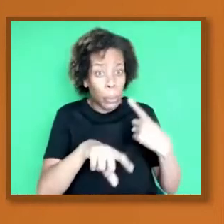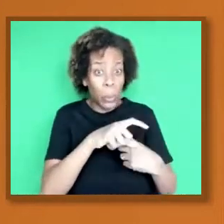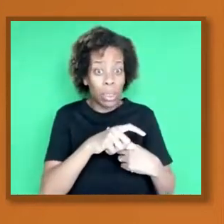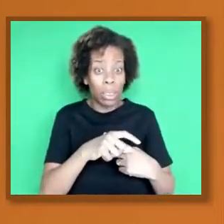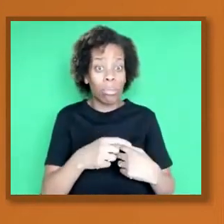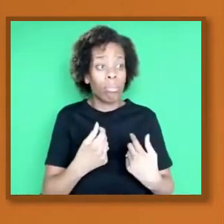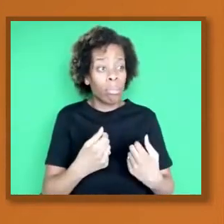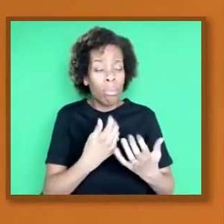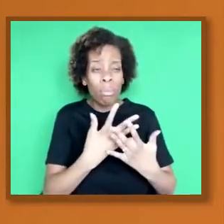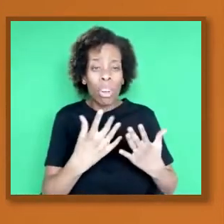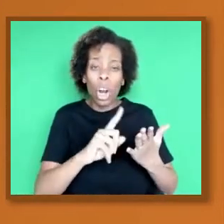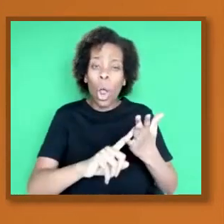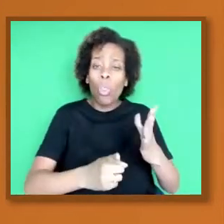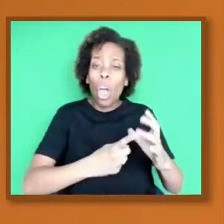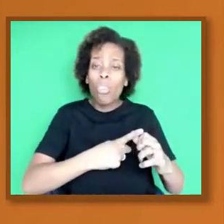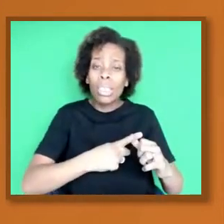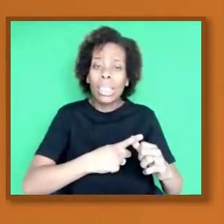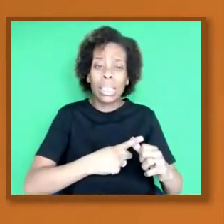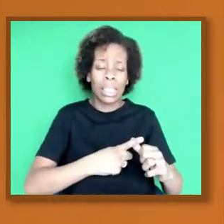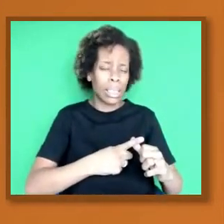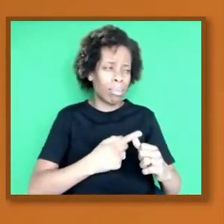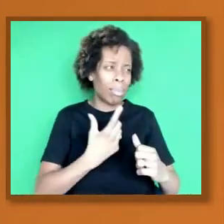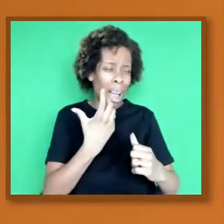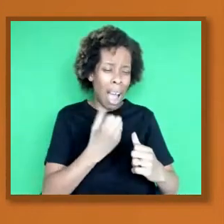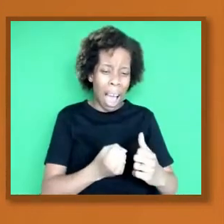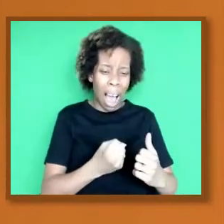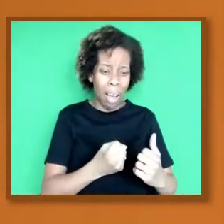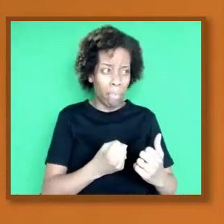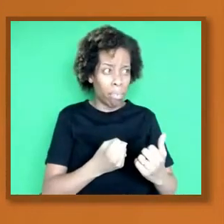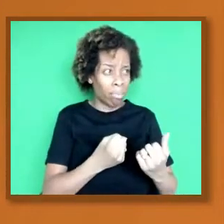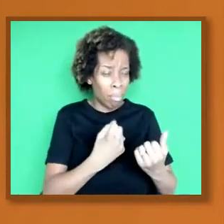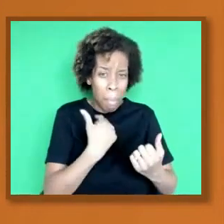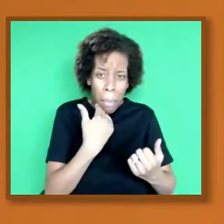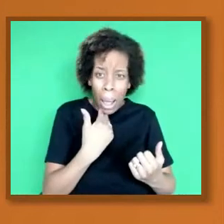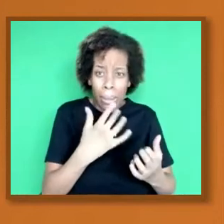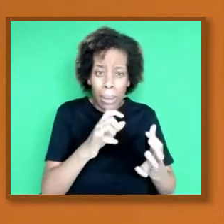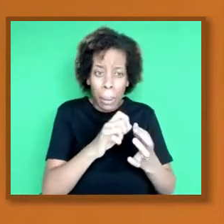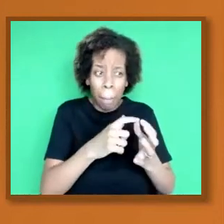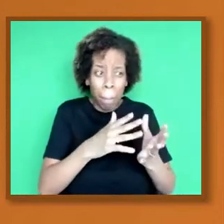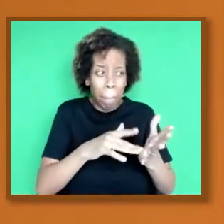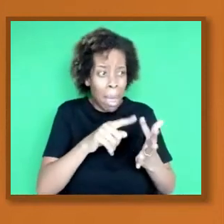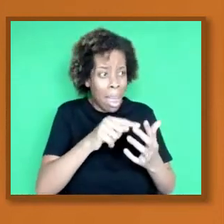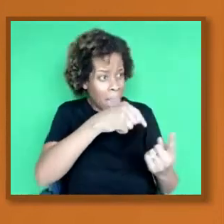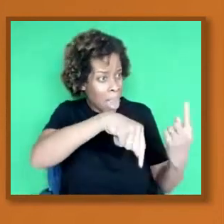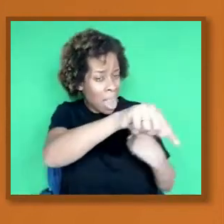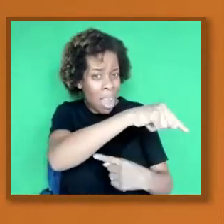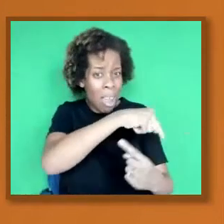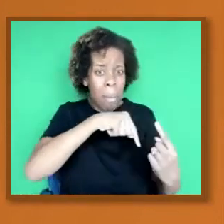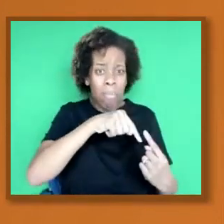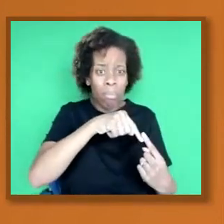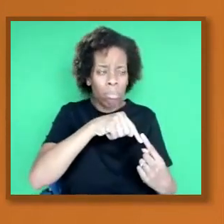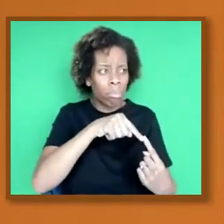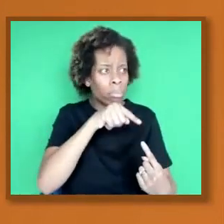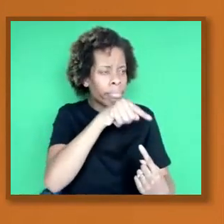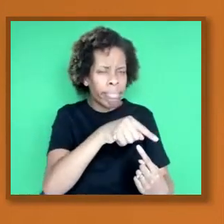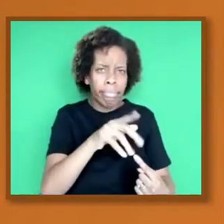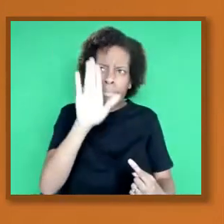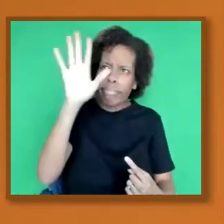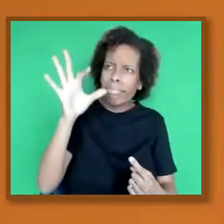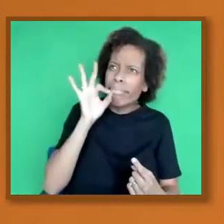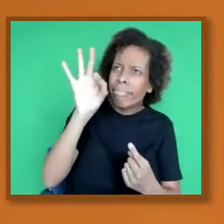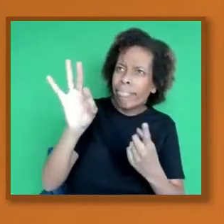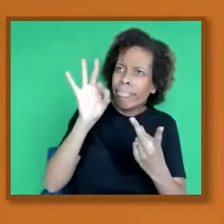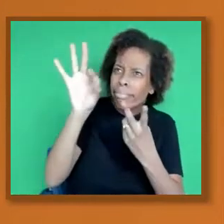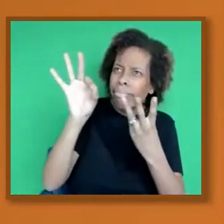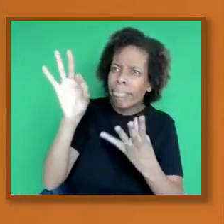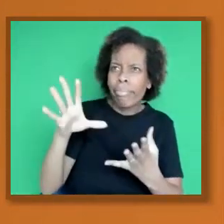huge BAME populations that want questions to be answered and they